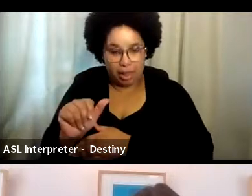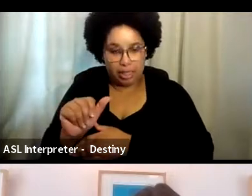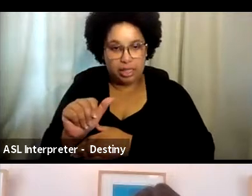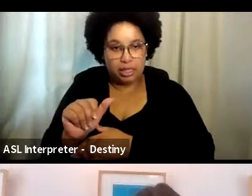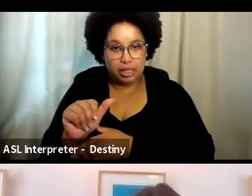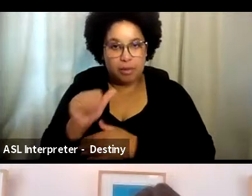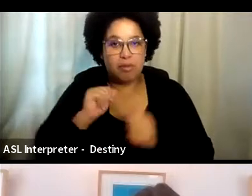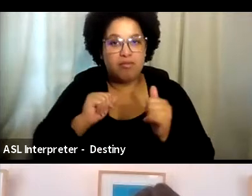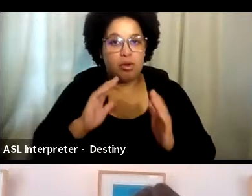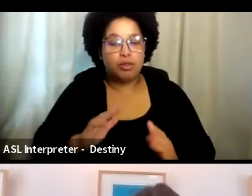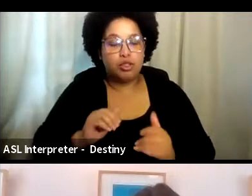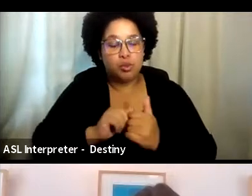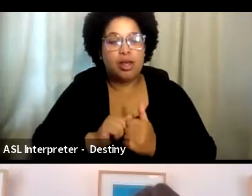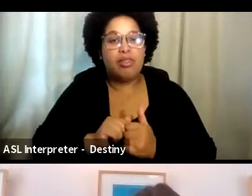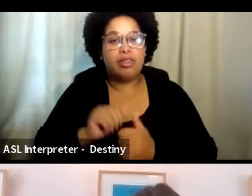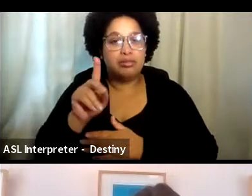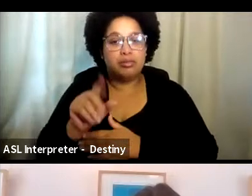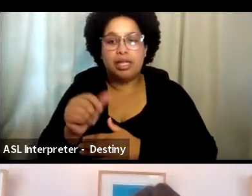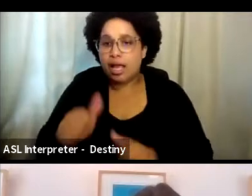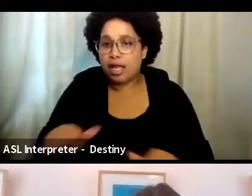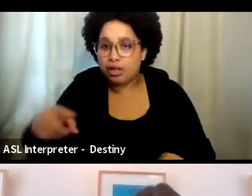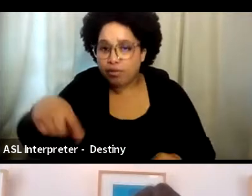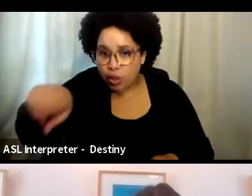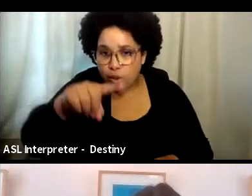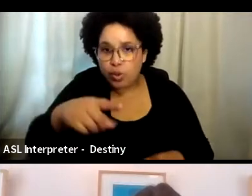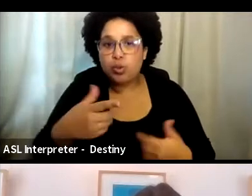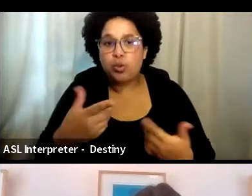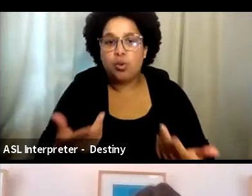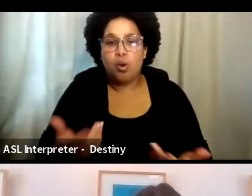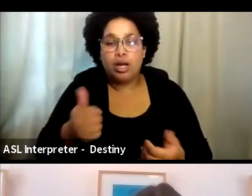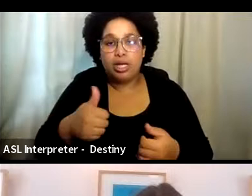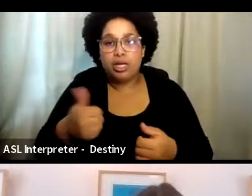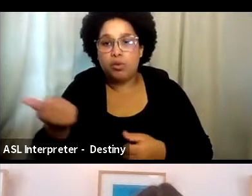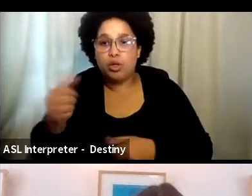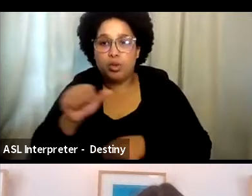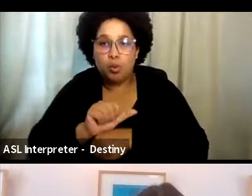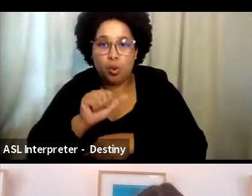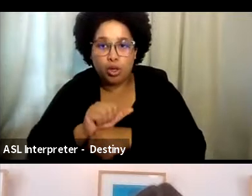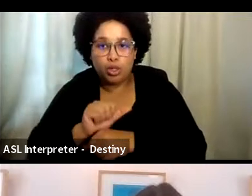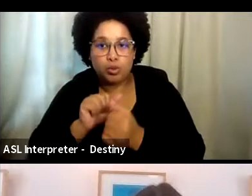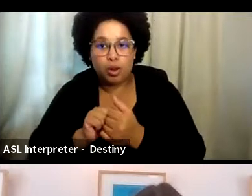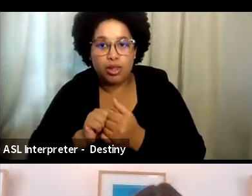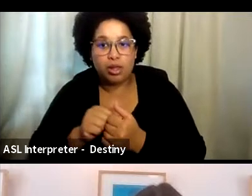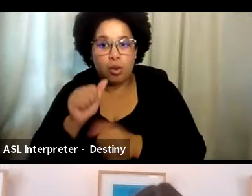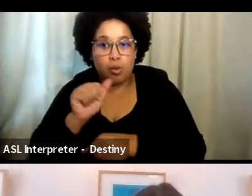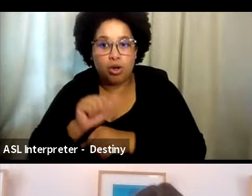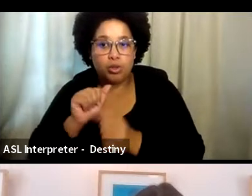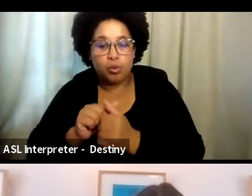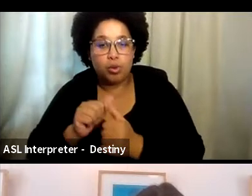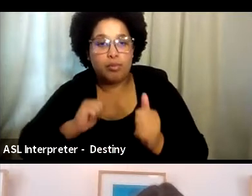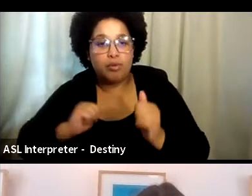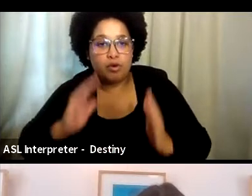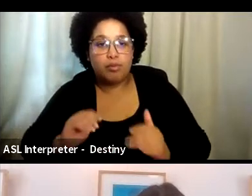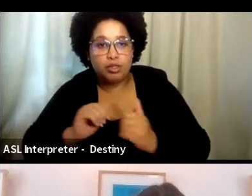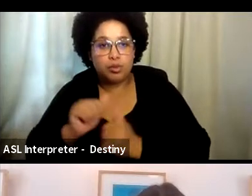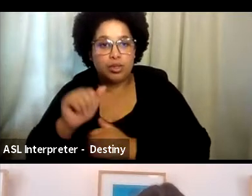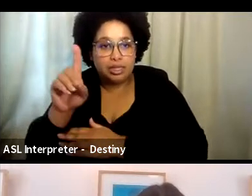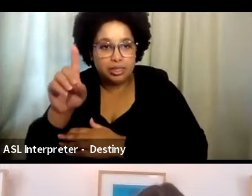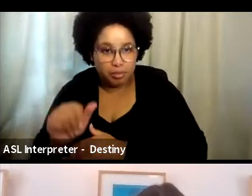Let me ask, have either of you or colleagues who you've worked with, worked with, uh, performers with disabilities